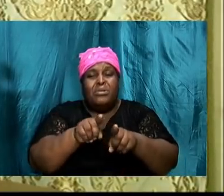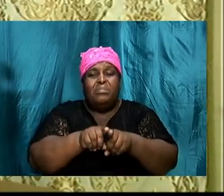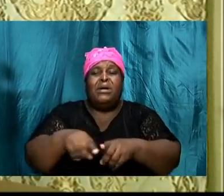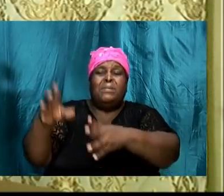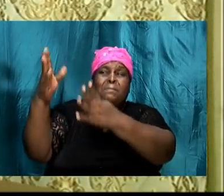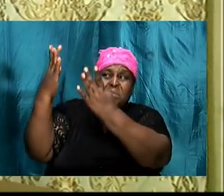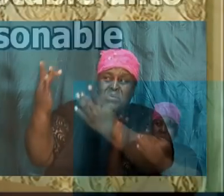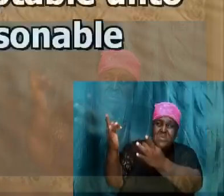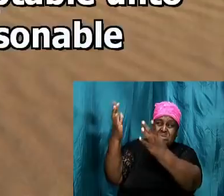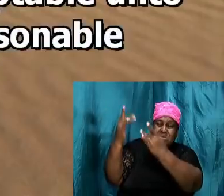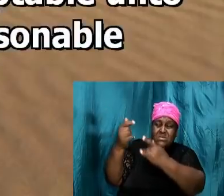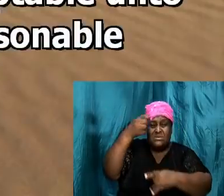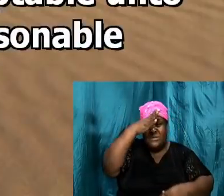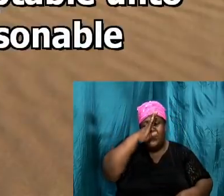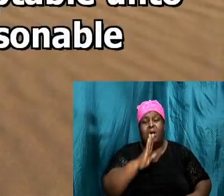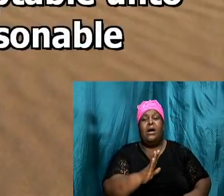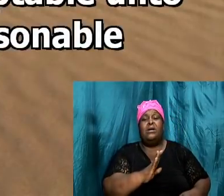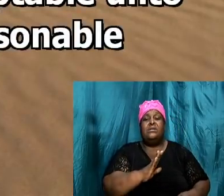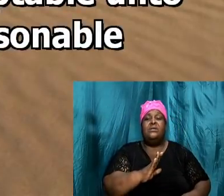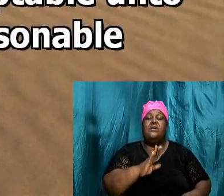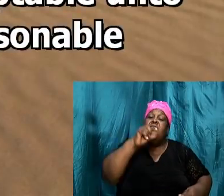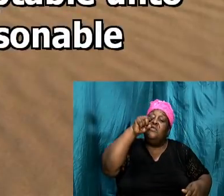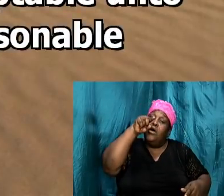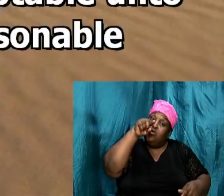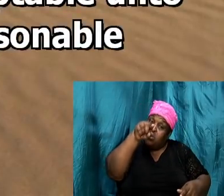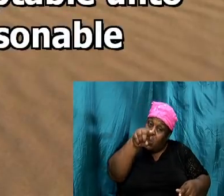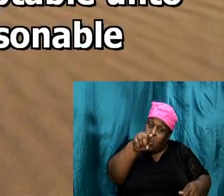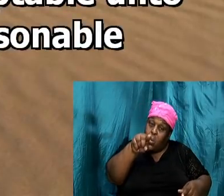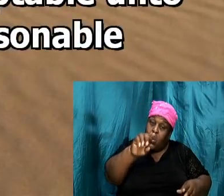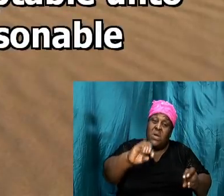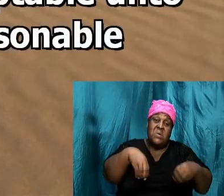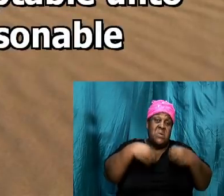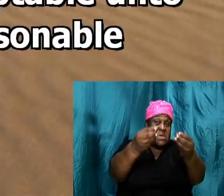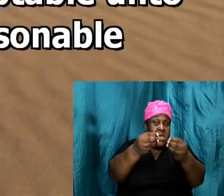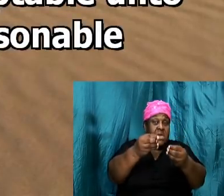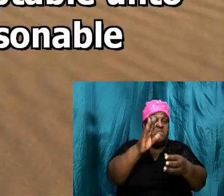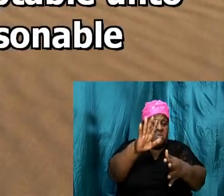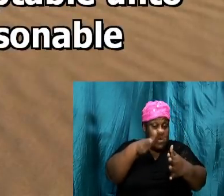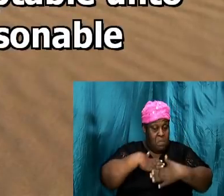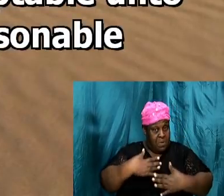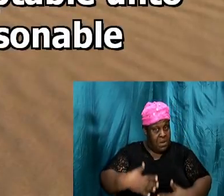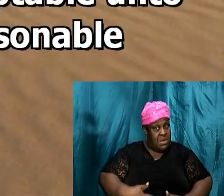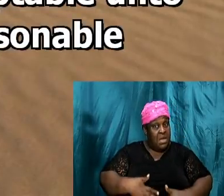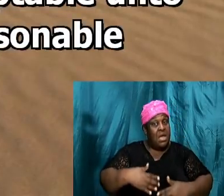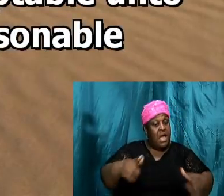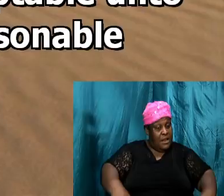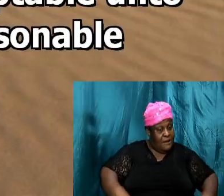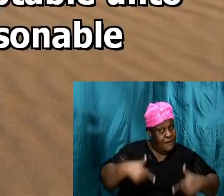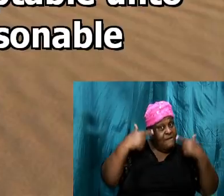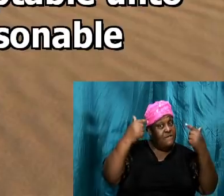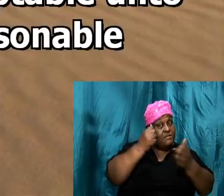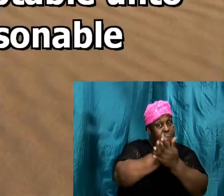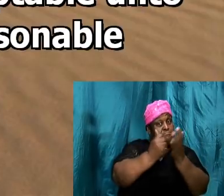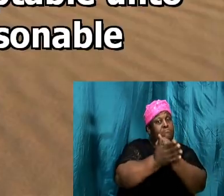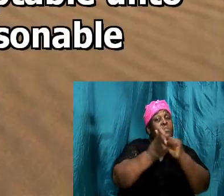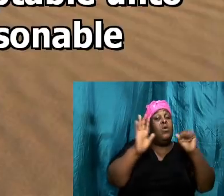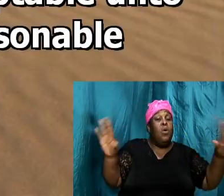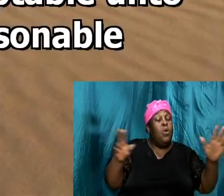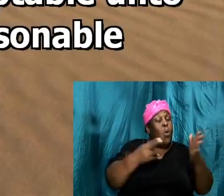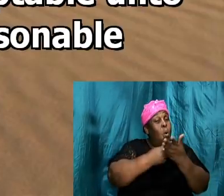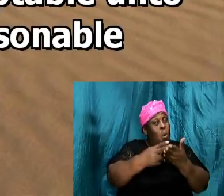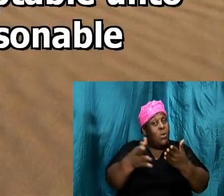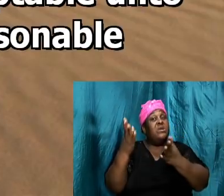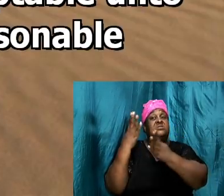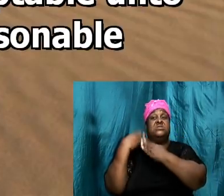mercies of God, that He present your bodies a living sacrifice, holy, acceptable